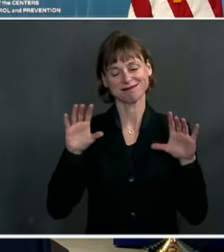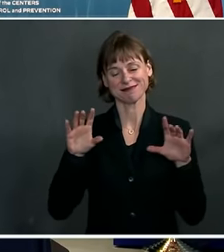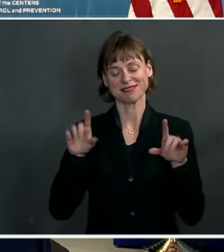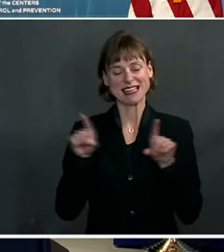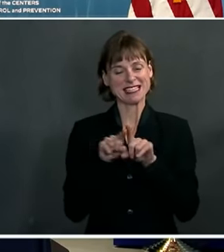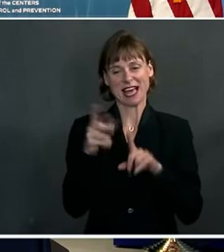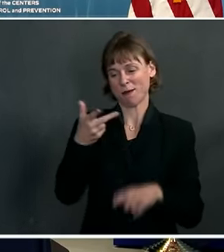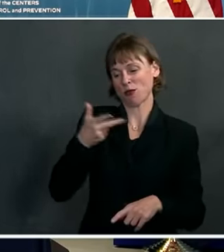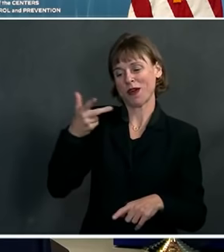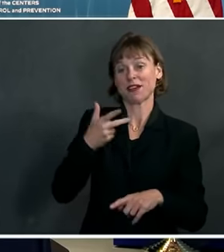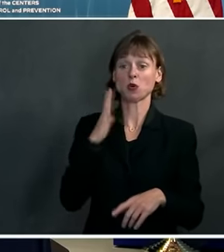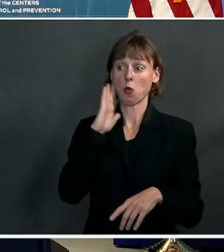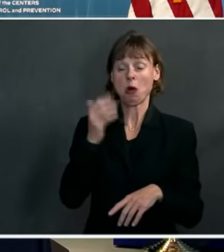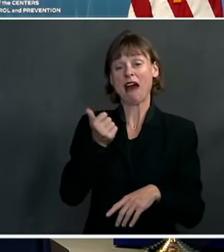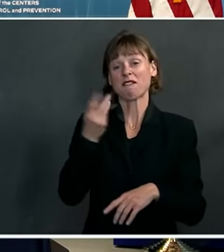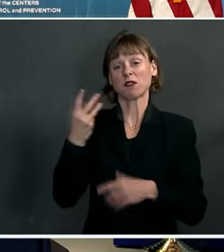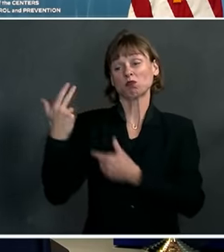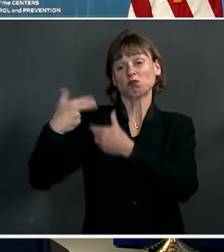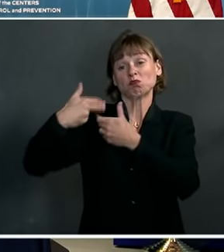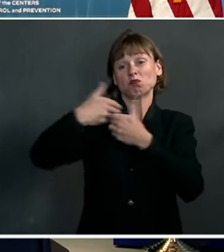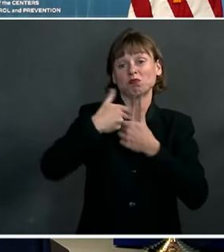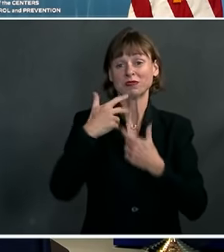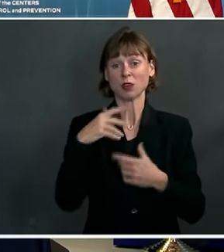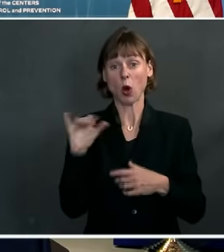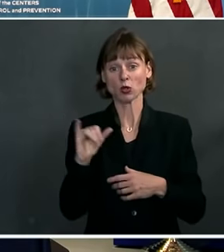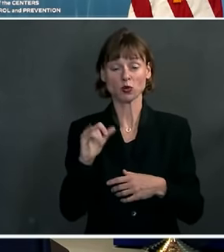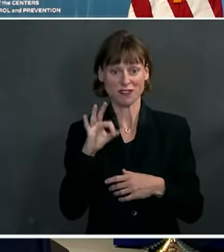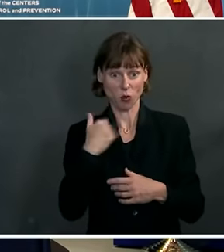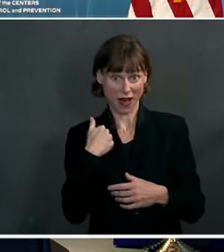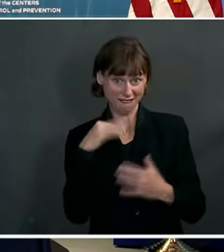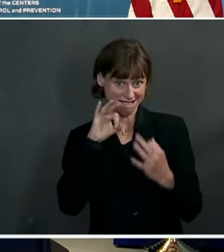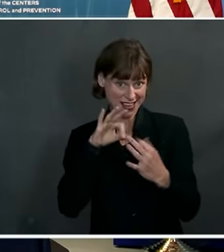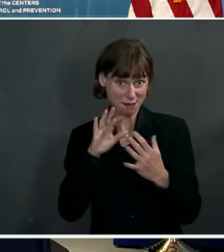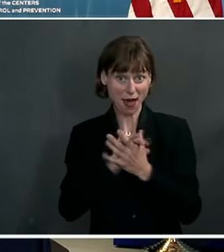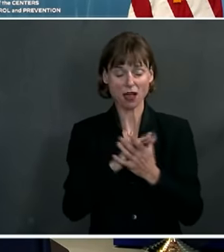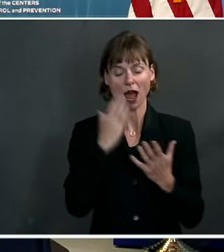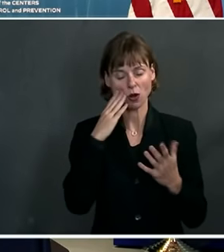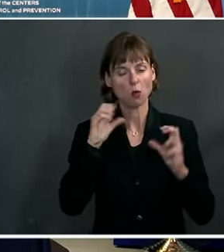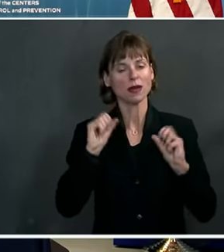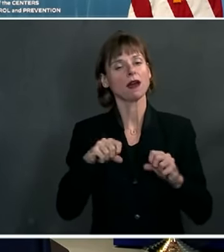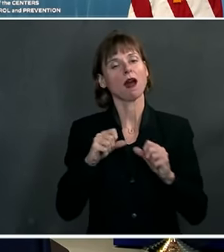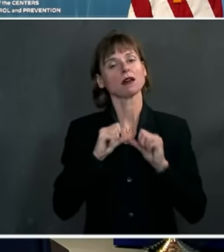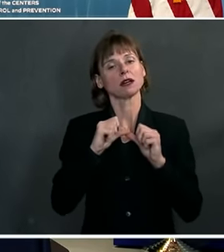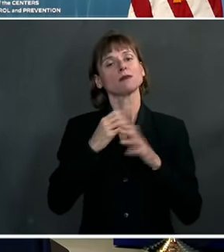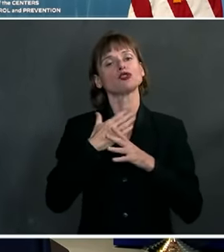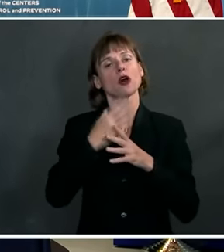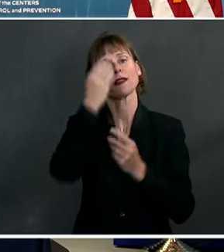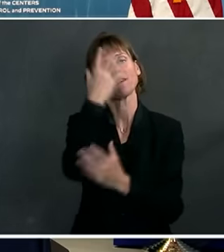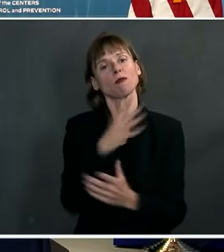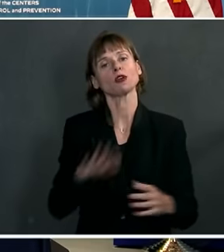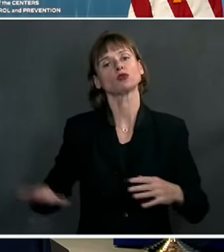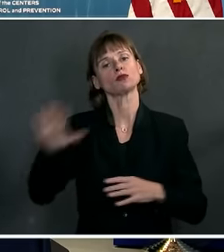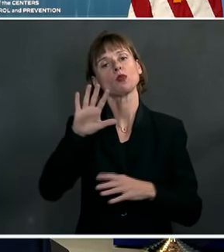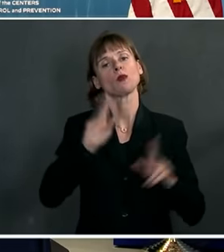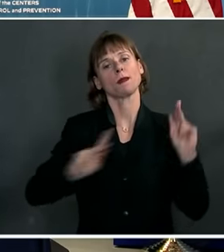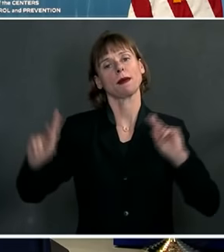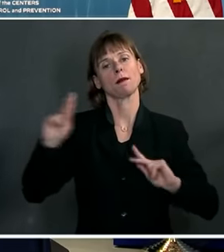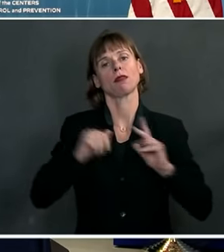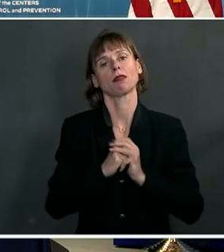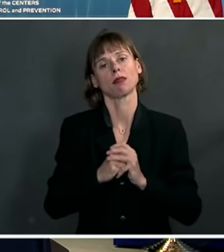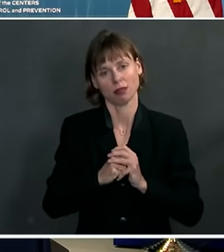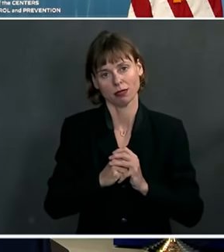we will bring others on as well. So if you have any feedback on how we can continue to share this information with the public, please let us know.